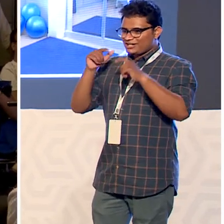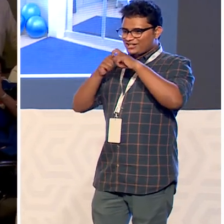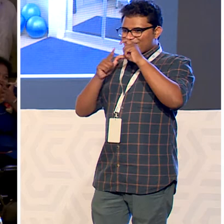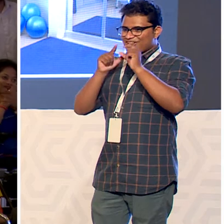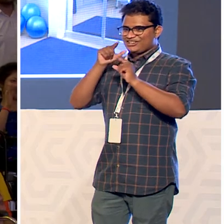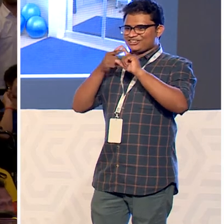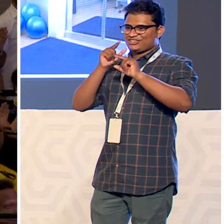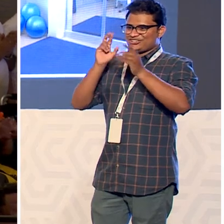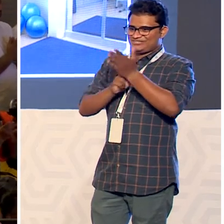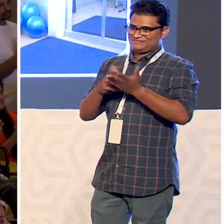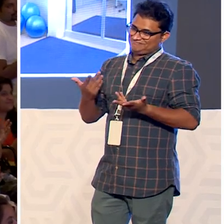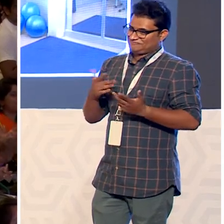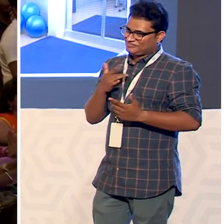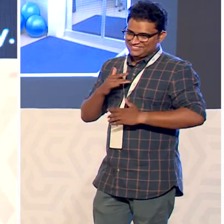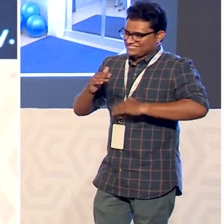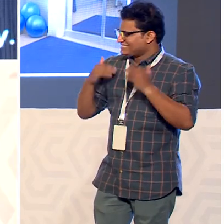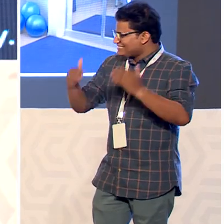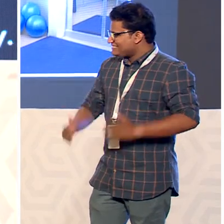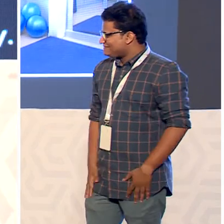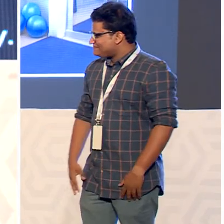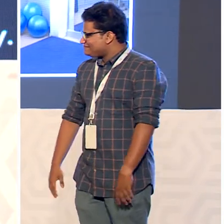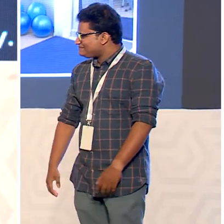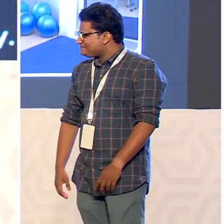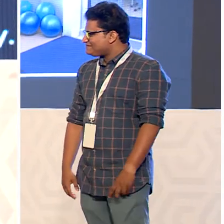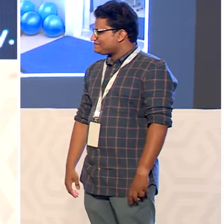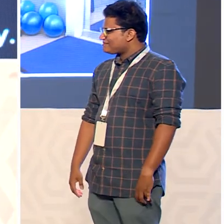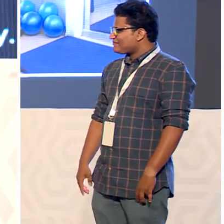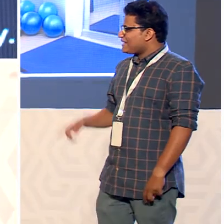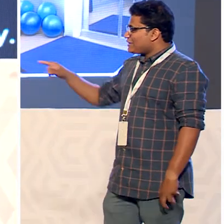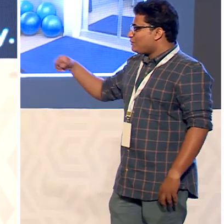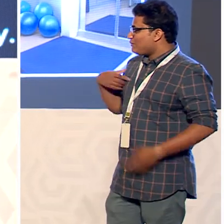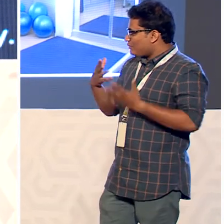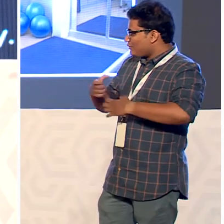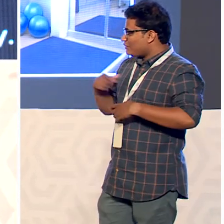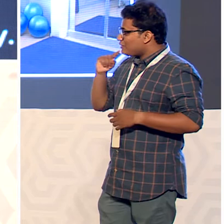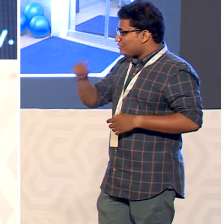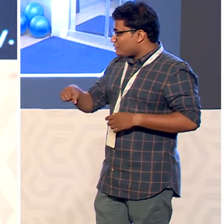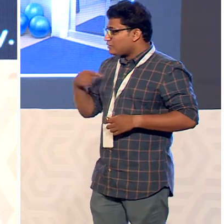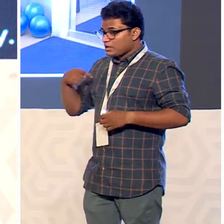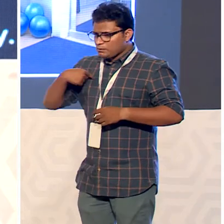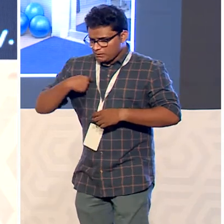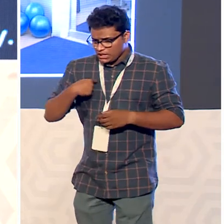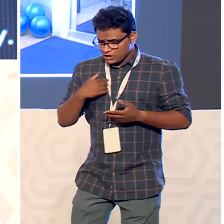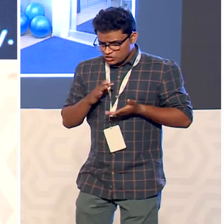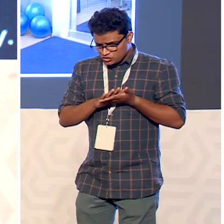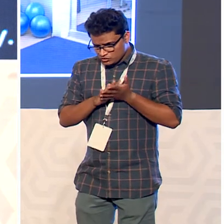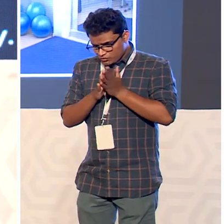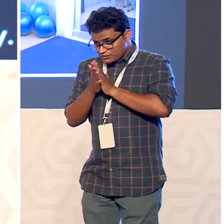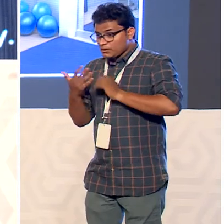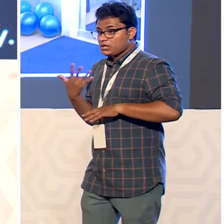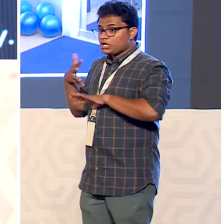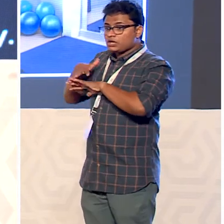this is and i want to tell you the transformation inclusion can